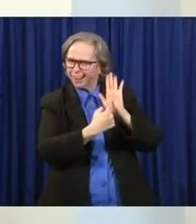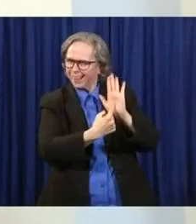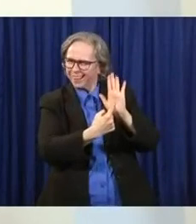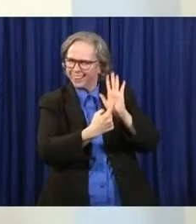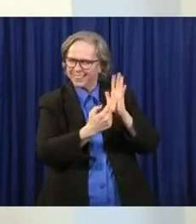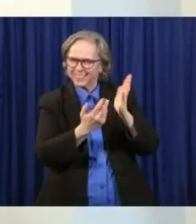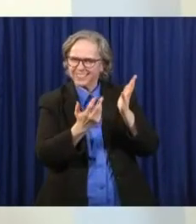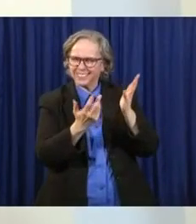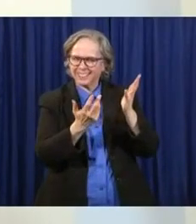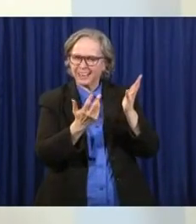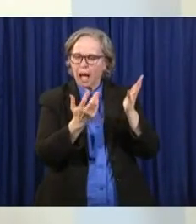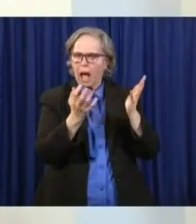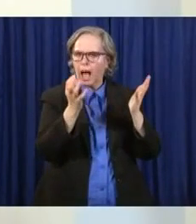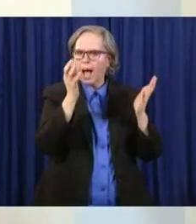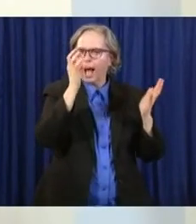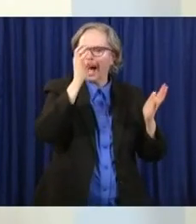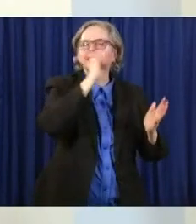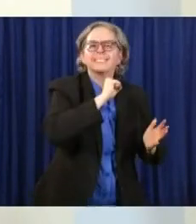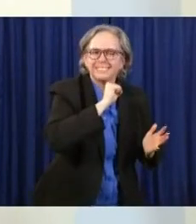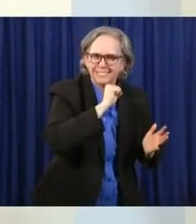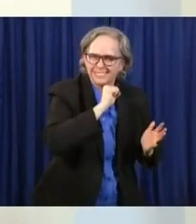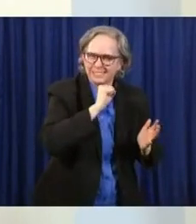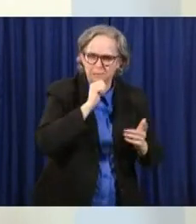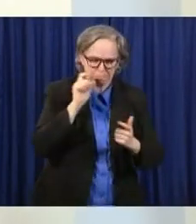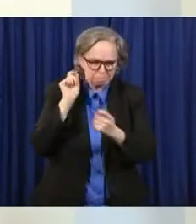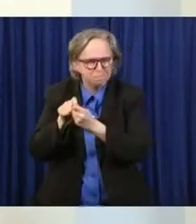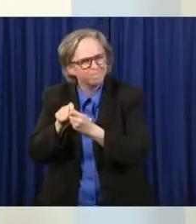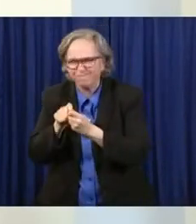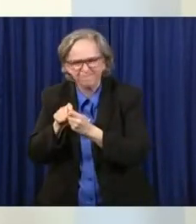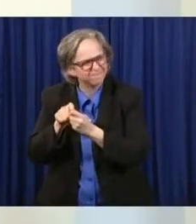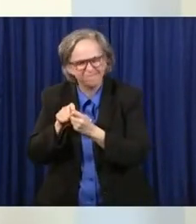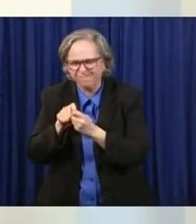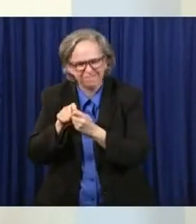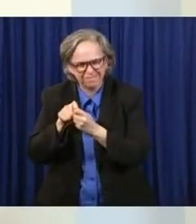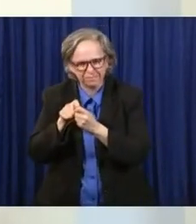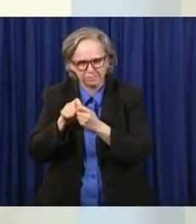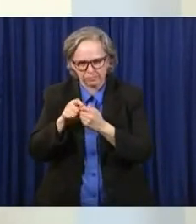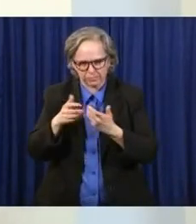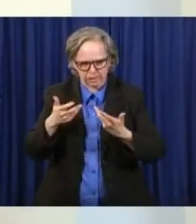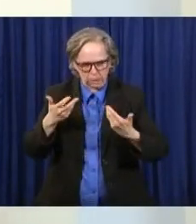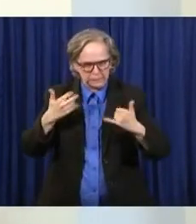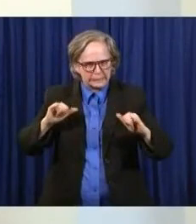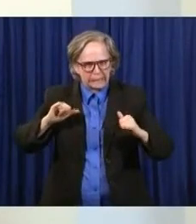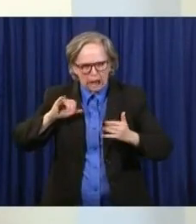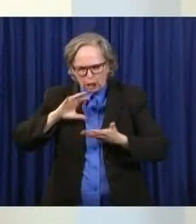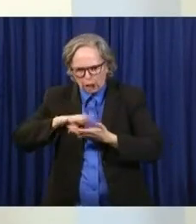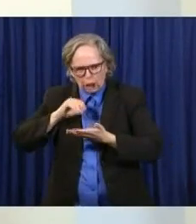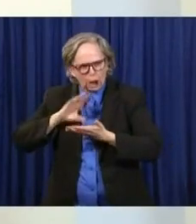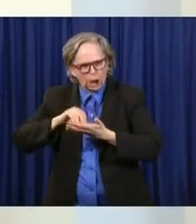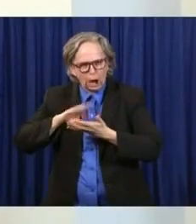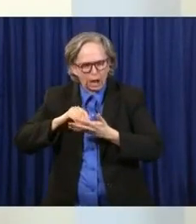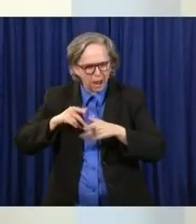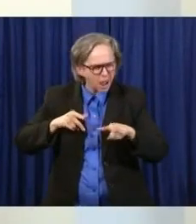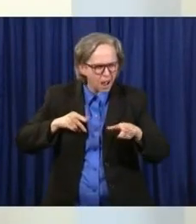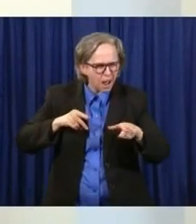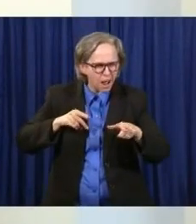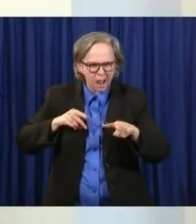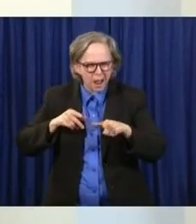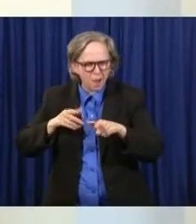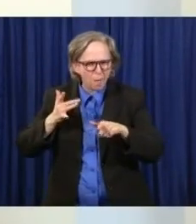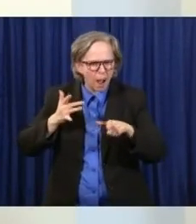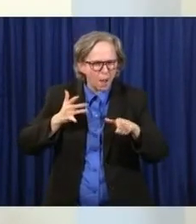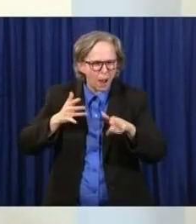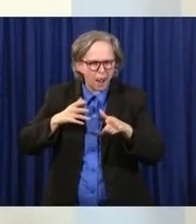we're all learning about this experience at the same time. It's an unprecedented thing. The science is there largely to help us